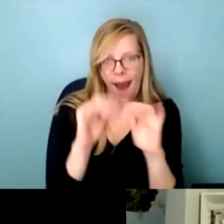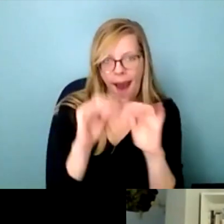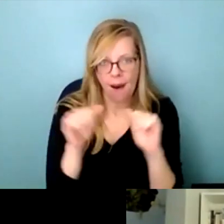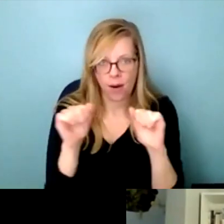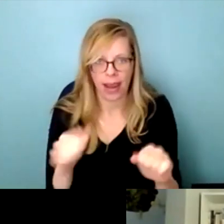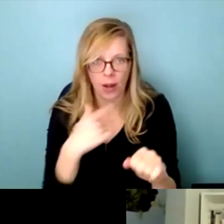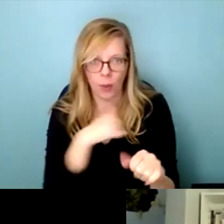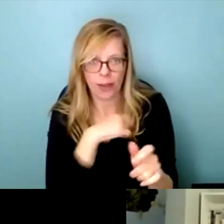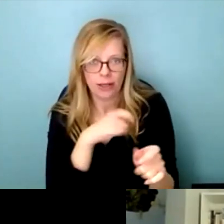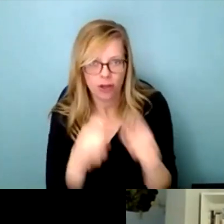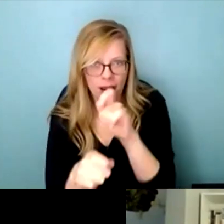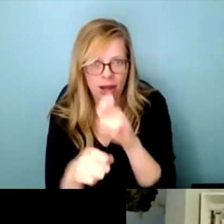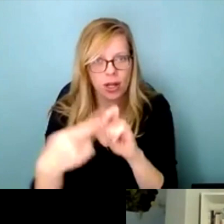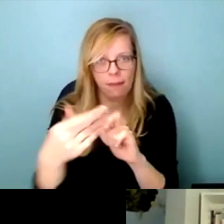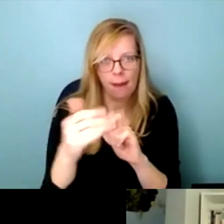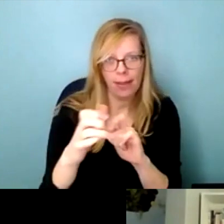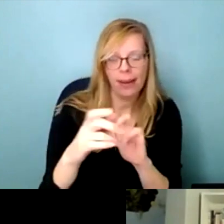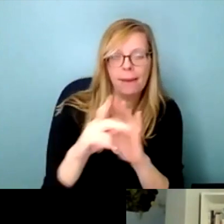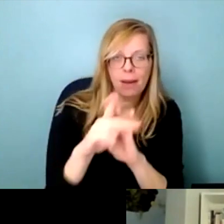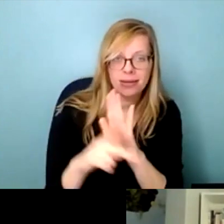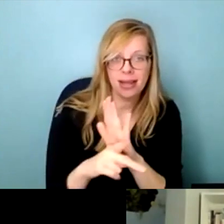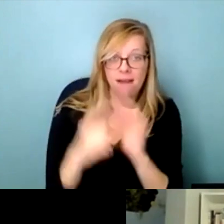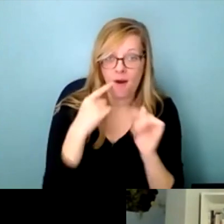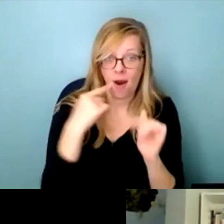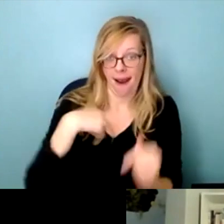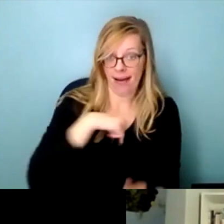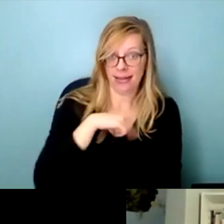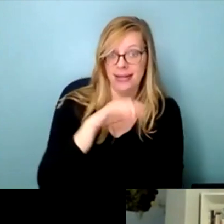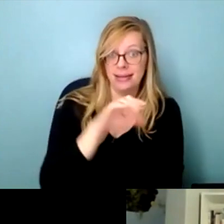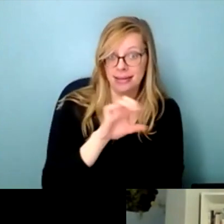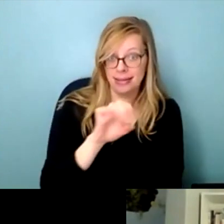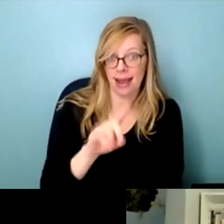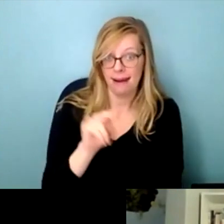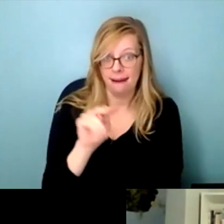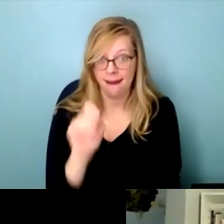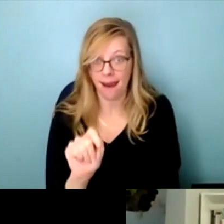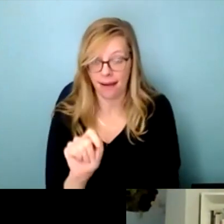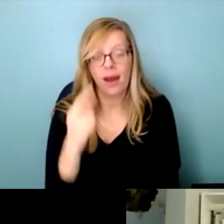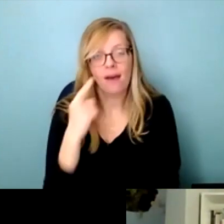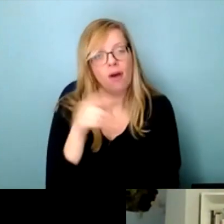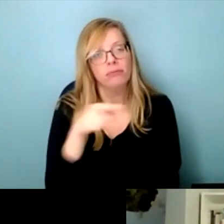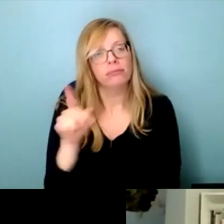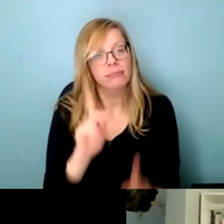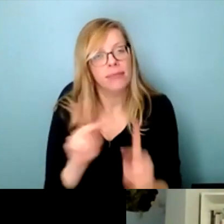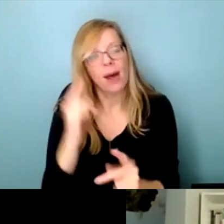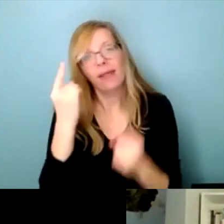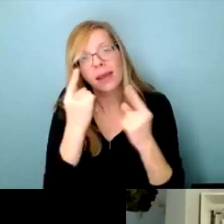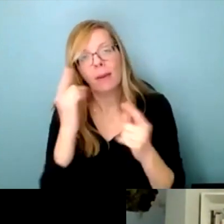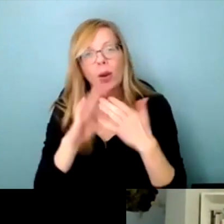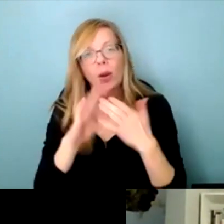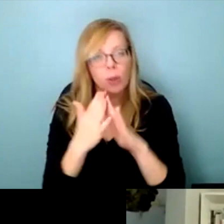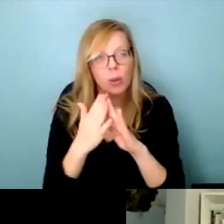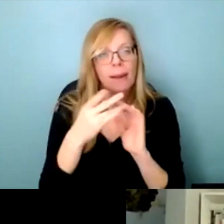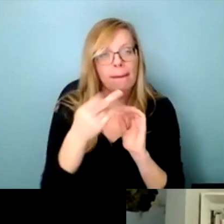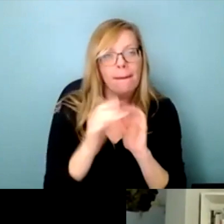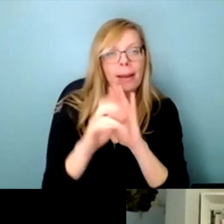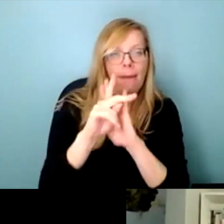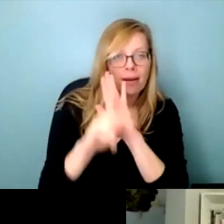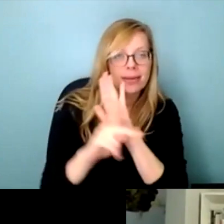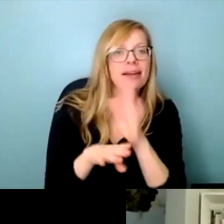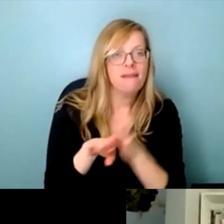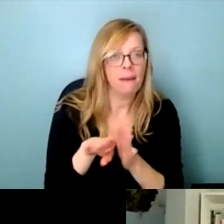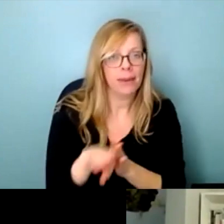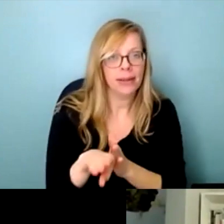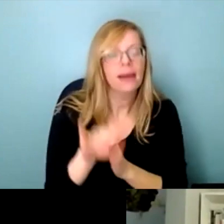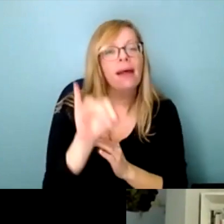Um, so our work at Sednet and within the network of people is focused on community economic development, which is an approach, uh, and vision